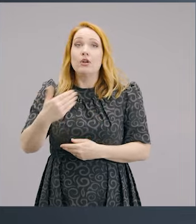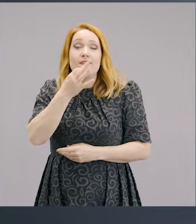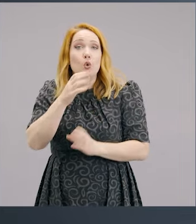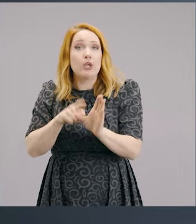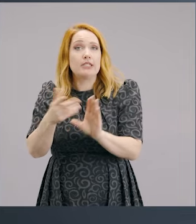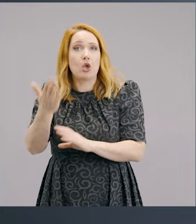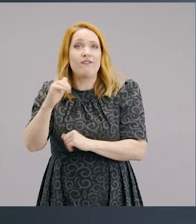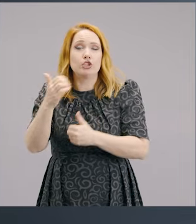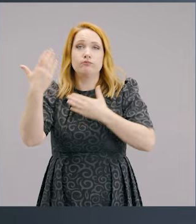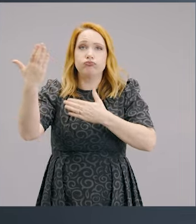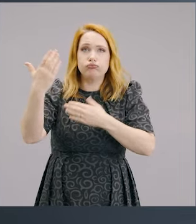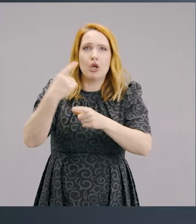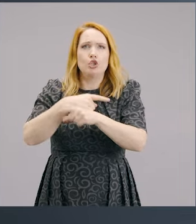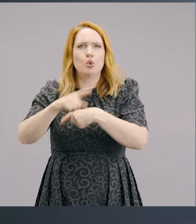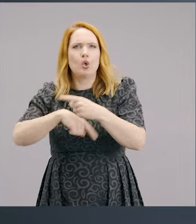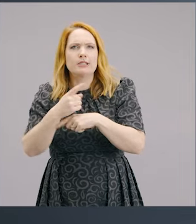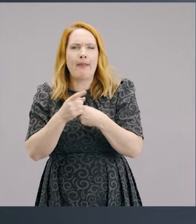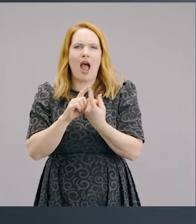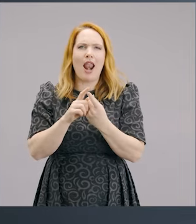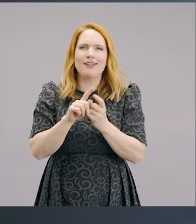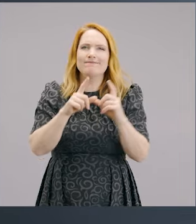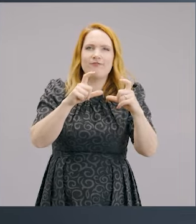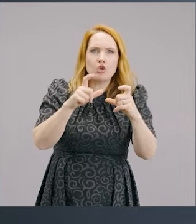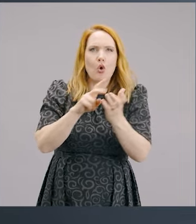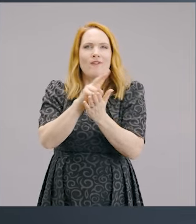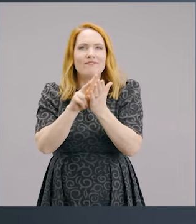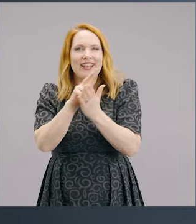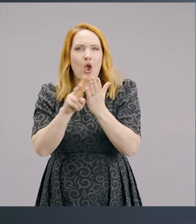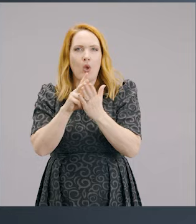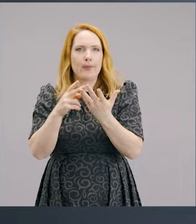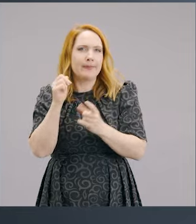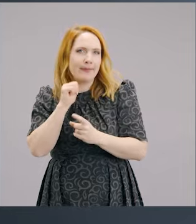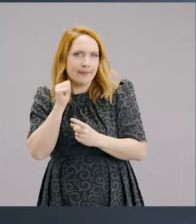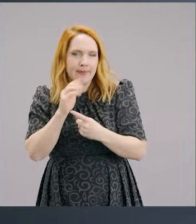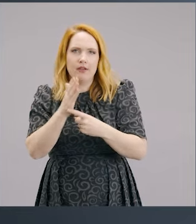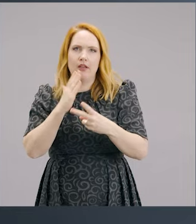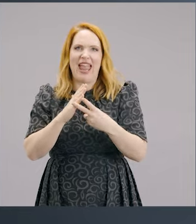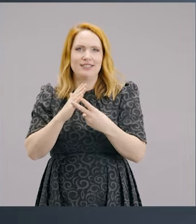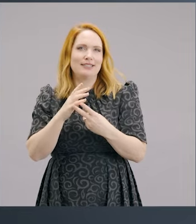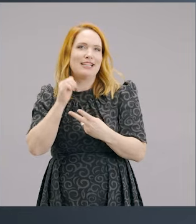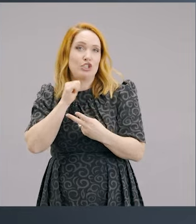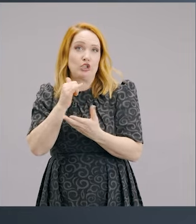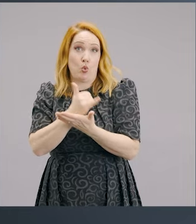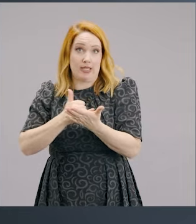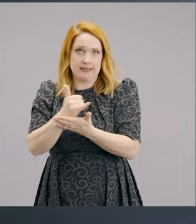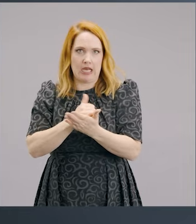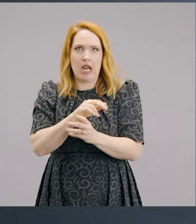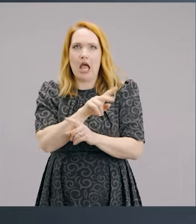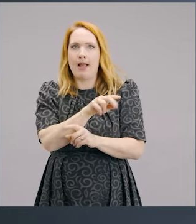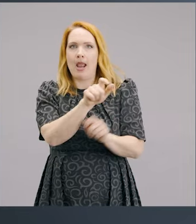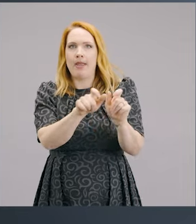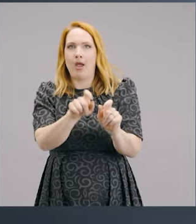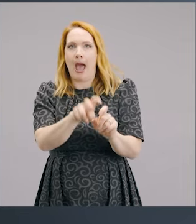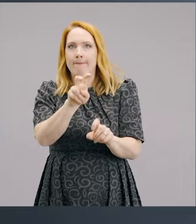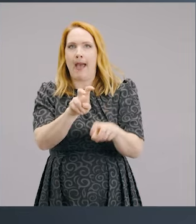a few years ago about pornography and sexual sin and a couple of people got up visibly upset and left. And because I knew